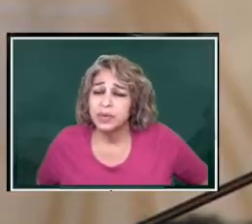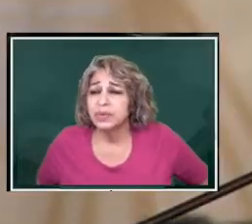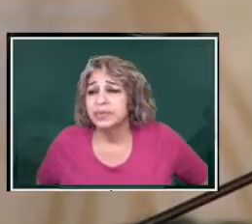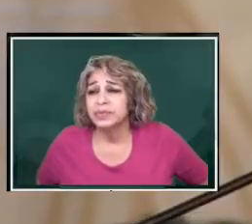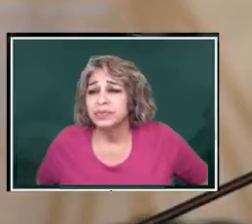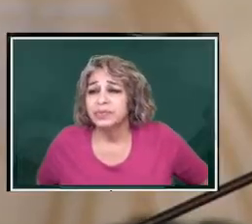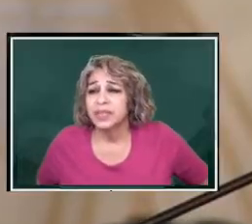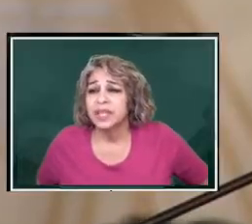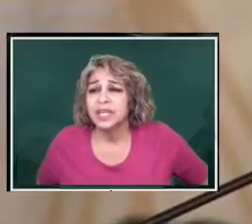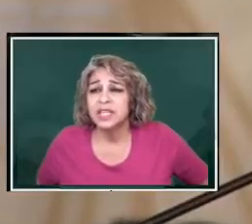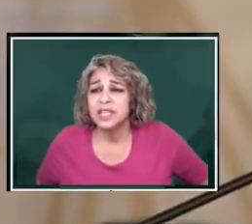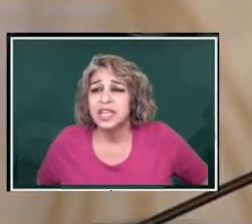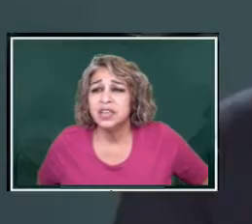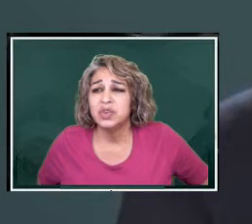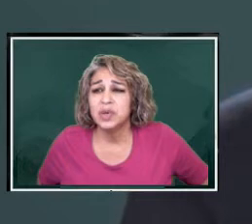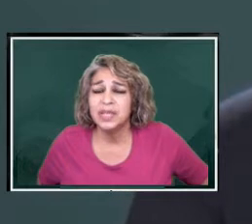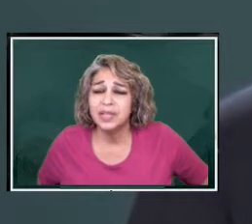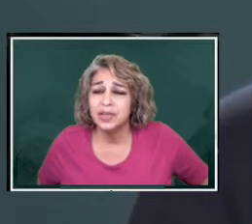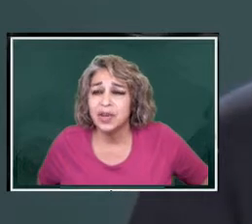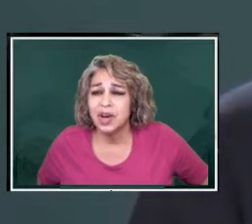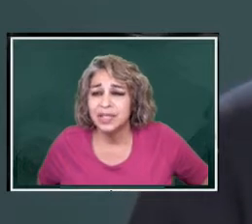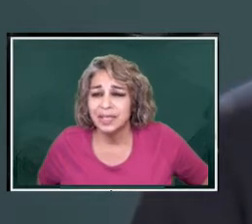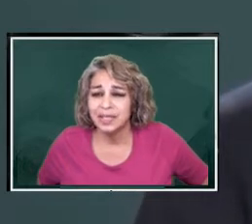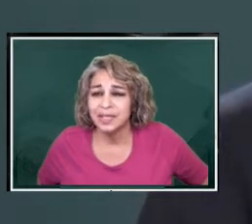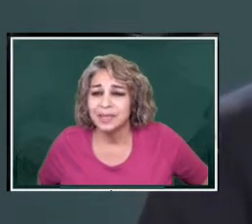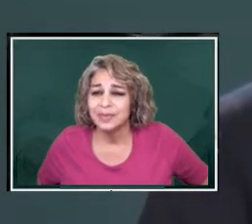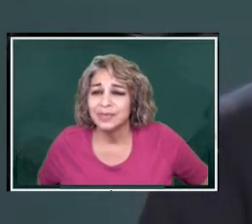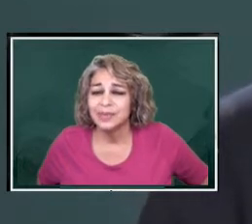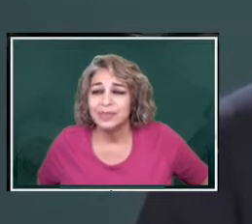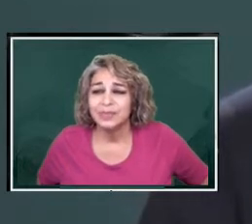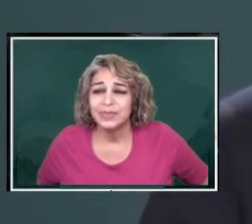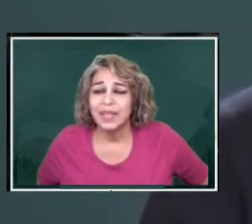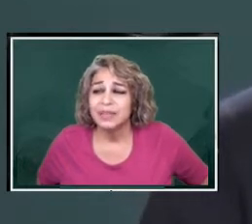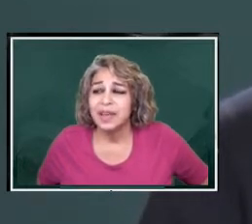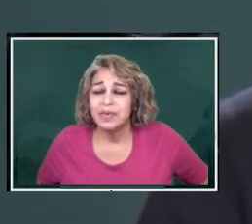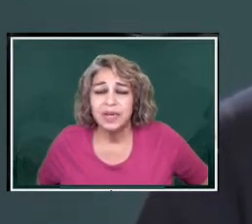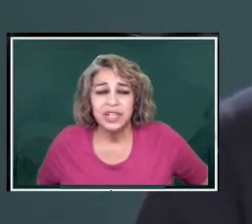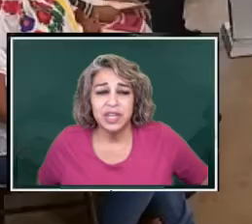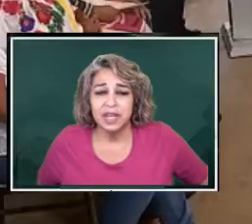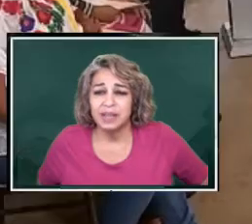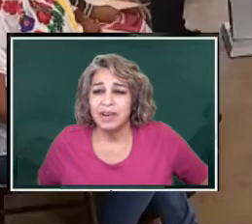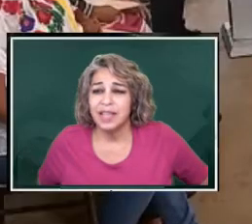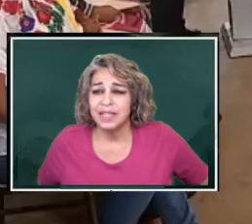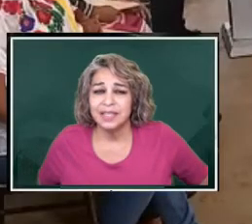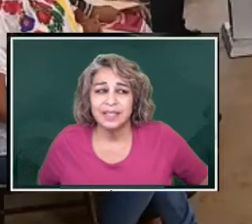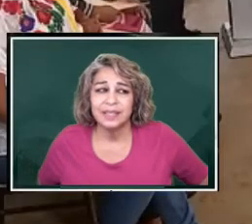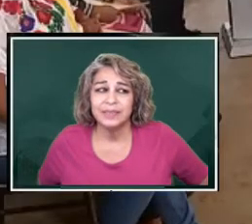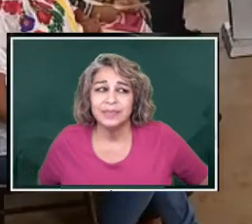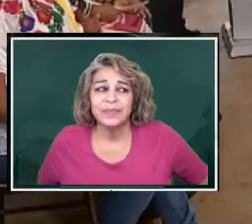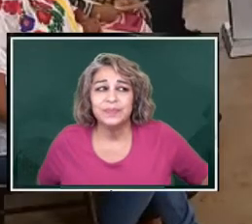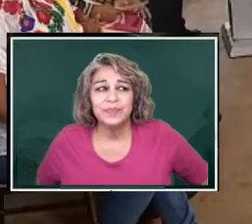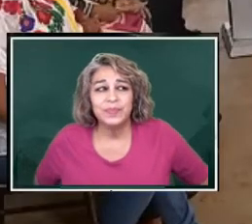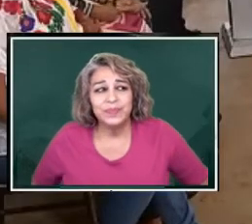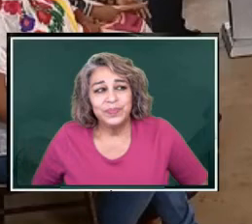to continue to attend to the causes that originate the violence.